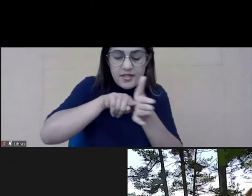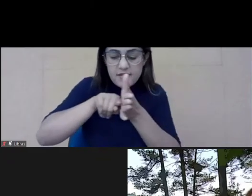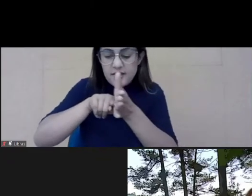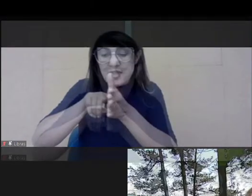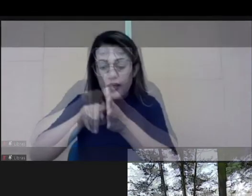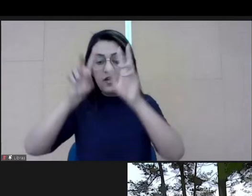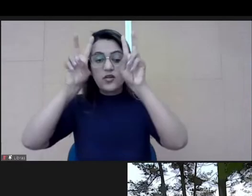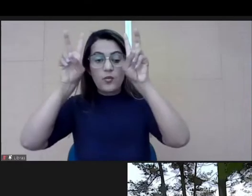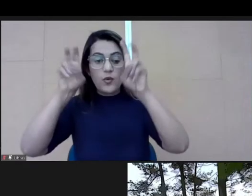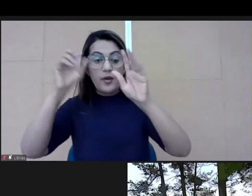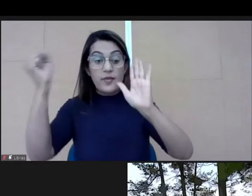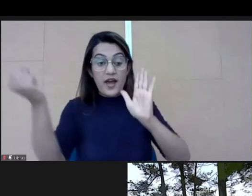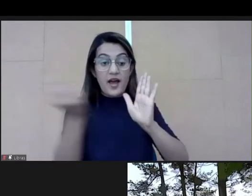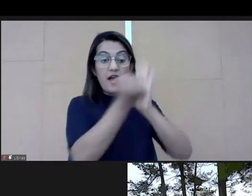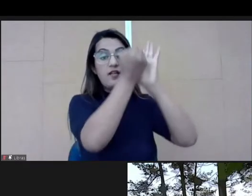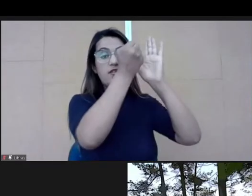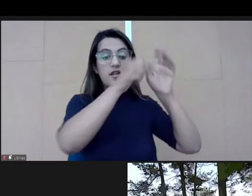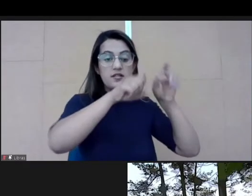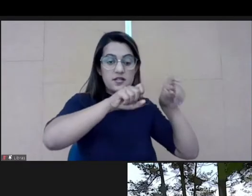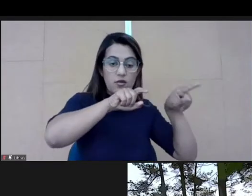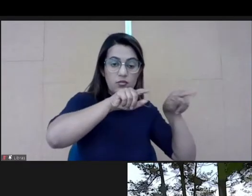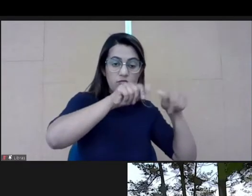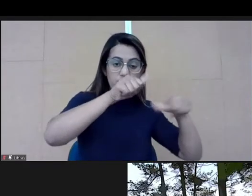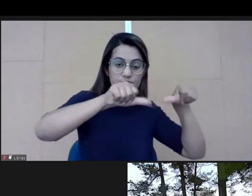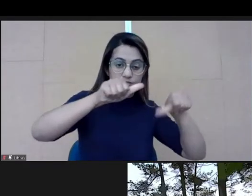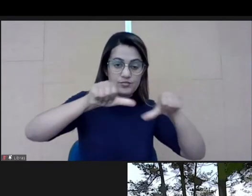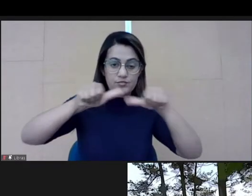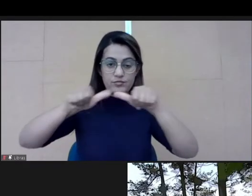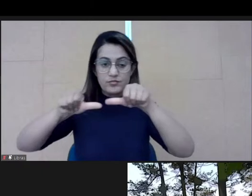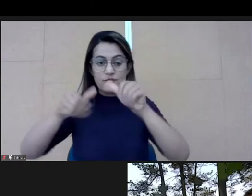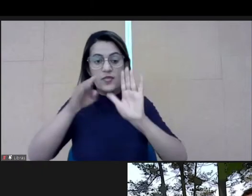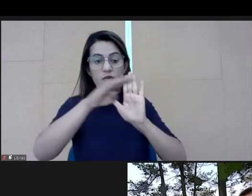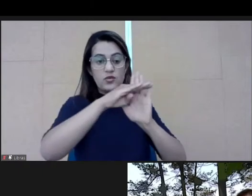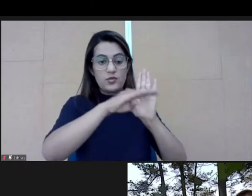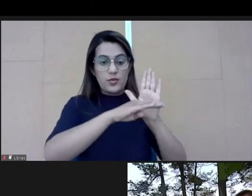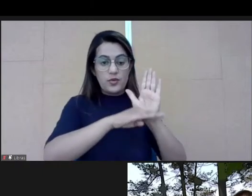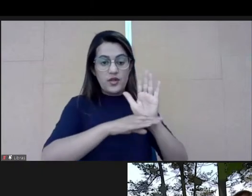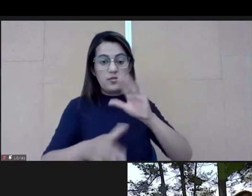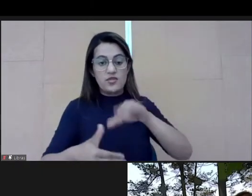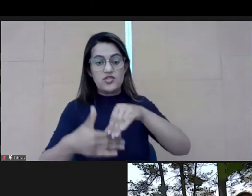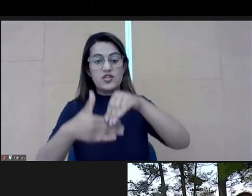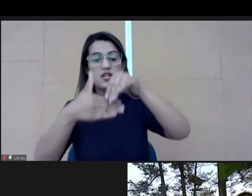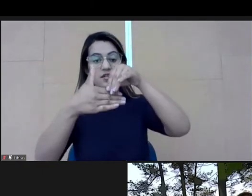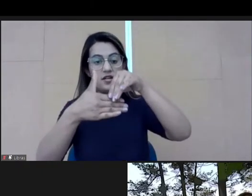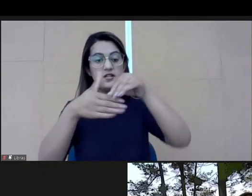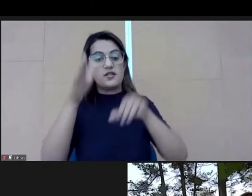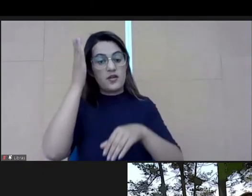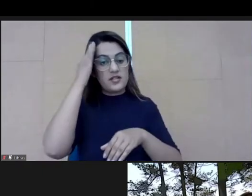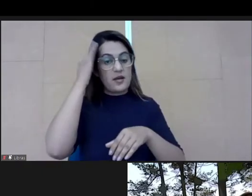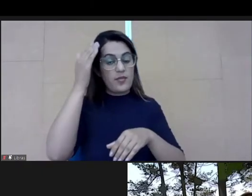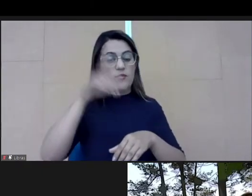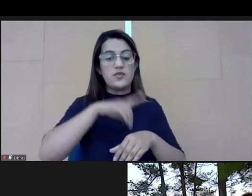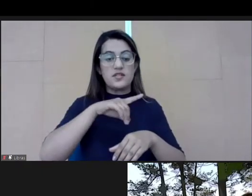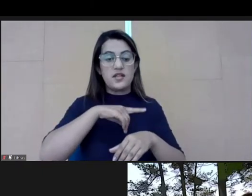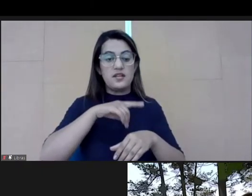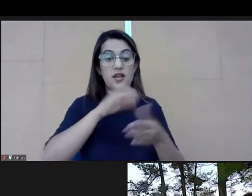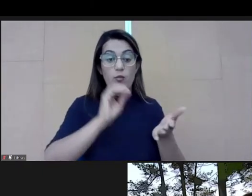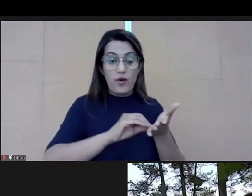the leadership programs. We know that is a gap here in the public administration, especially when we're dealing with training